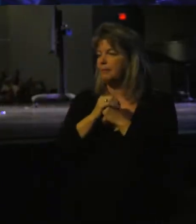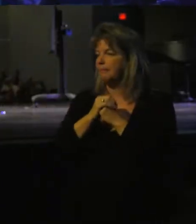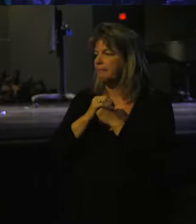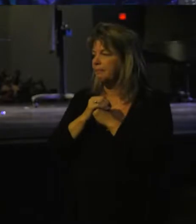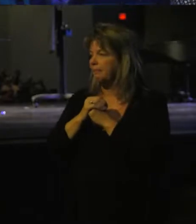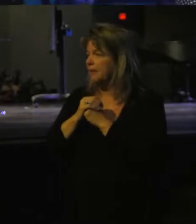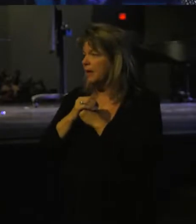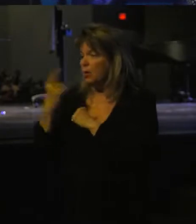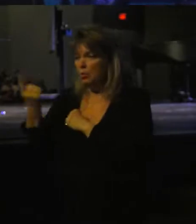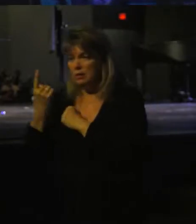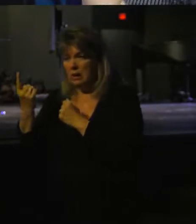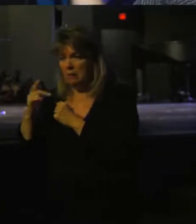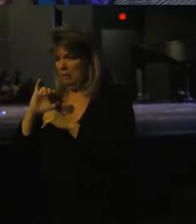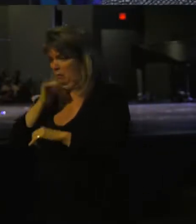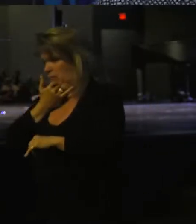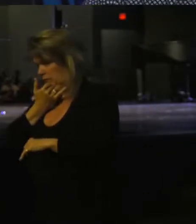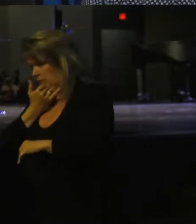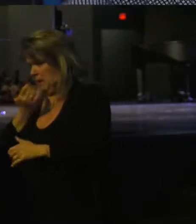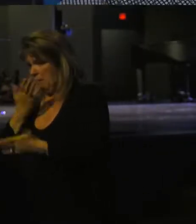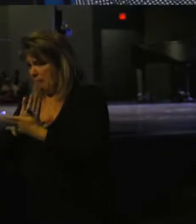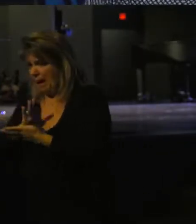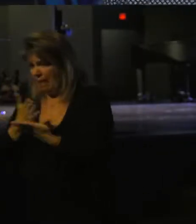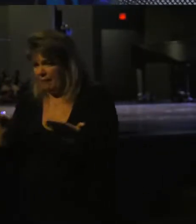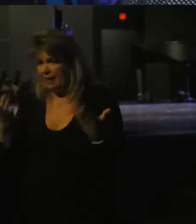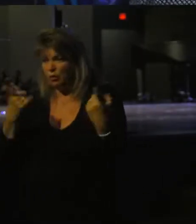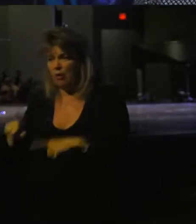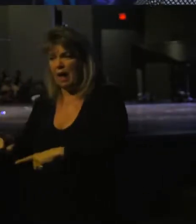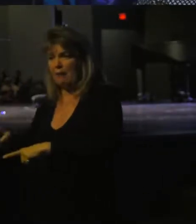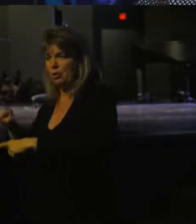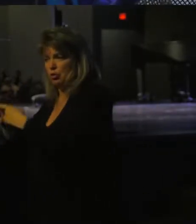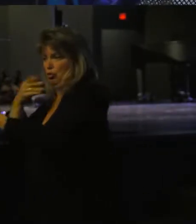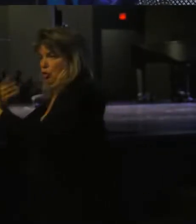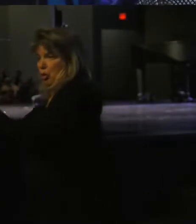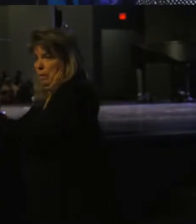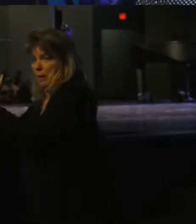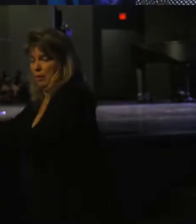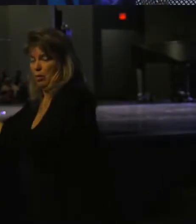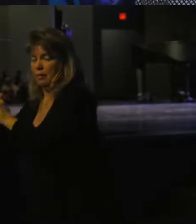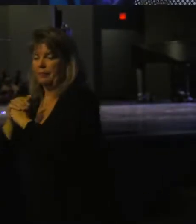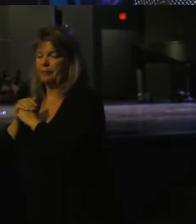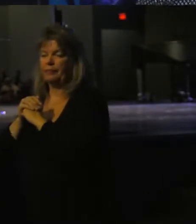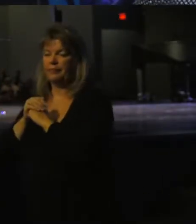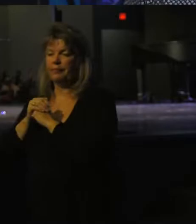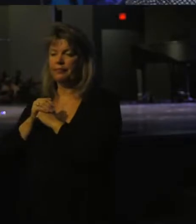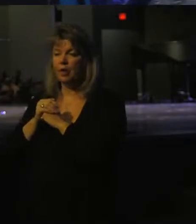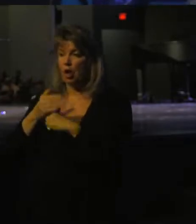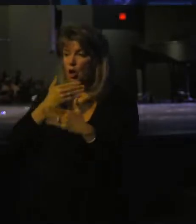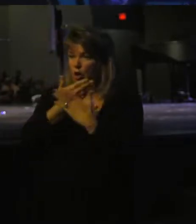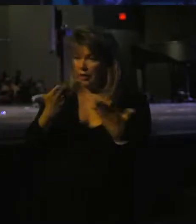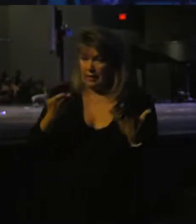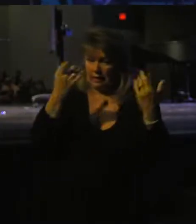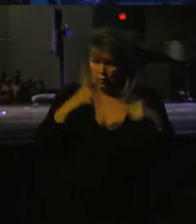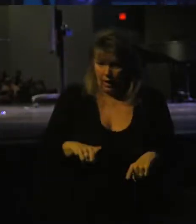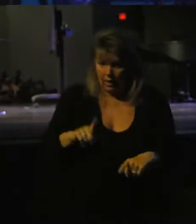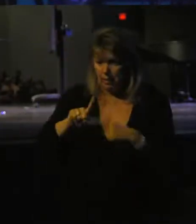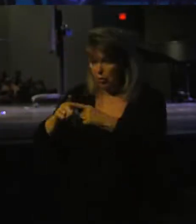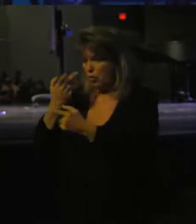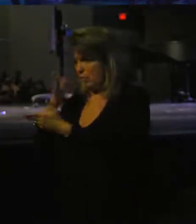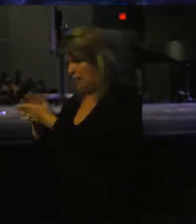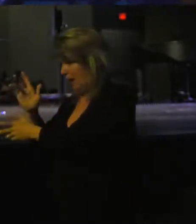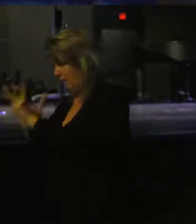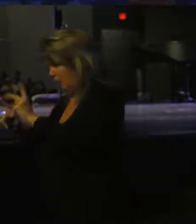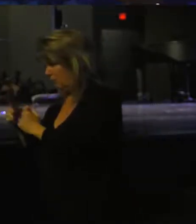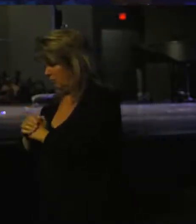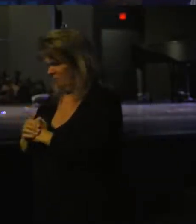Meaning when something's going wrong, when bad things are happening to good people, when good things are happening to bad people,